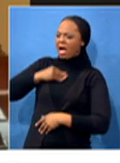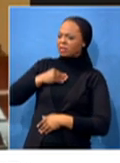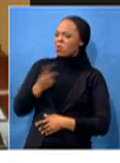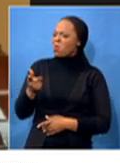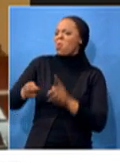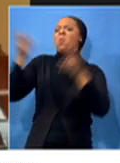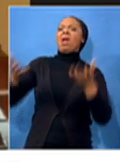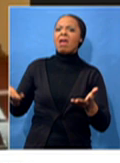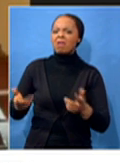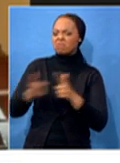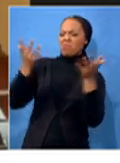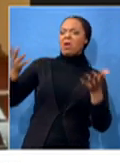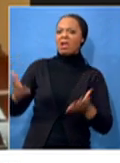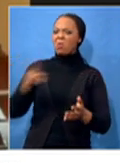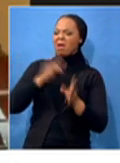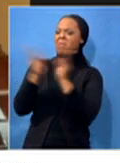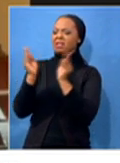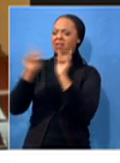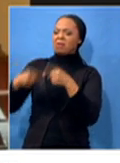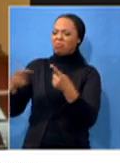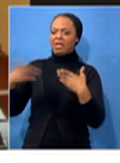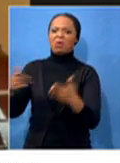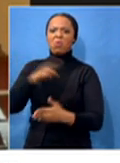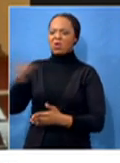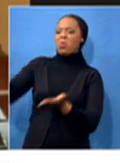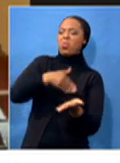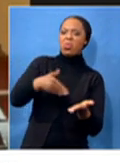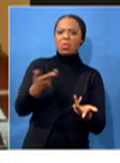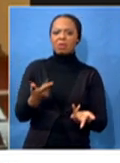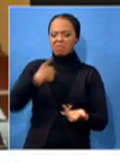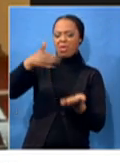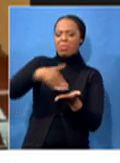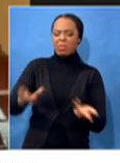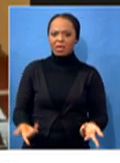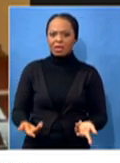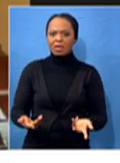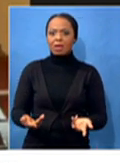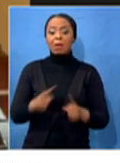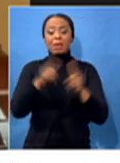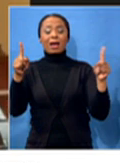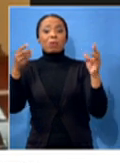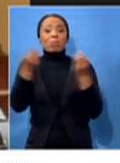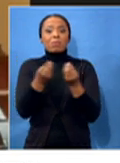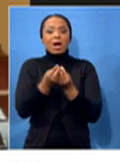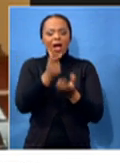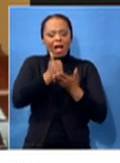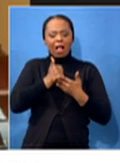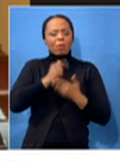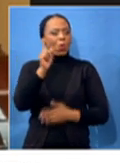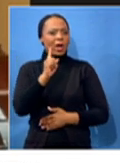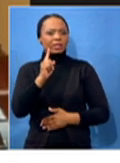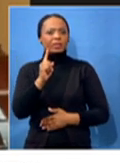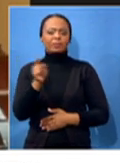because you are not yet. The only thing that will actually help me is for them to see that